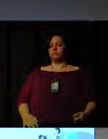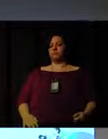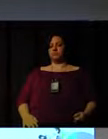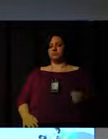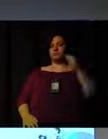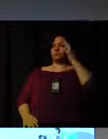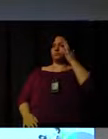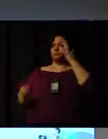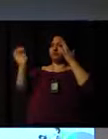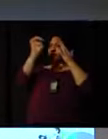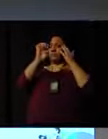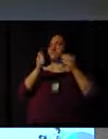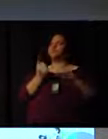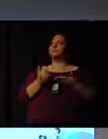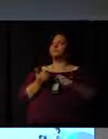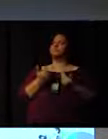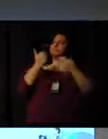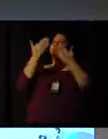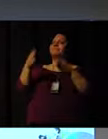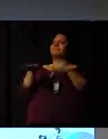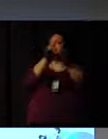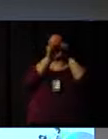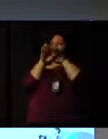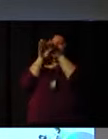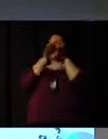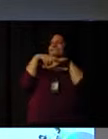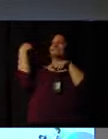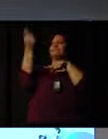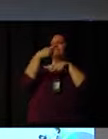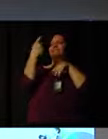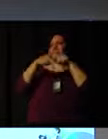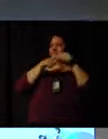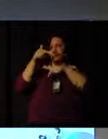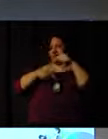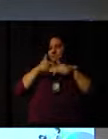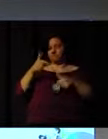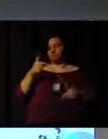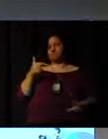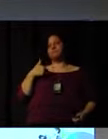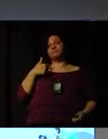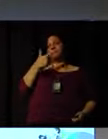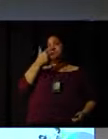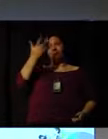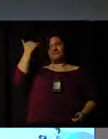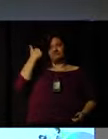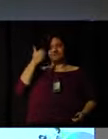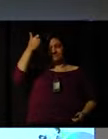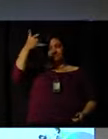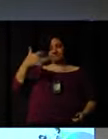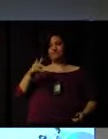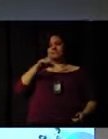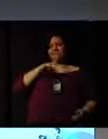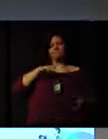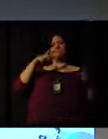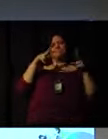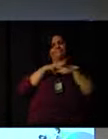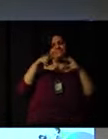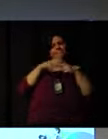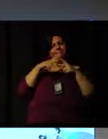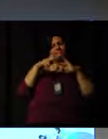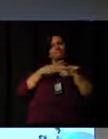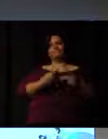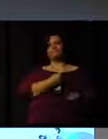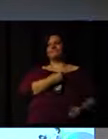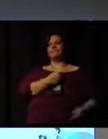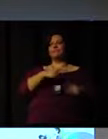market. I mean, there is a labor market. And as I said, there is a struggle for life, but there is also a